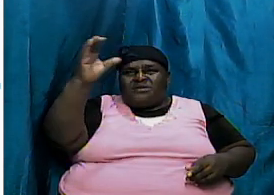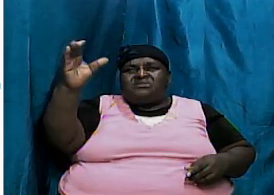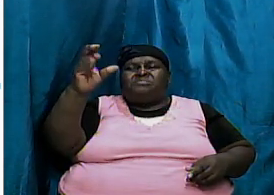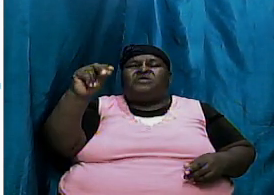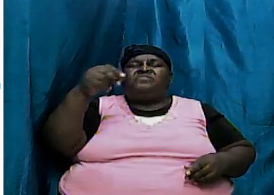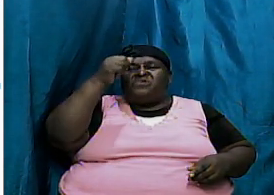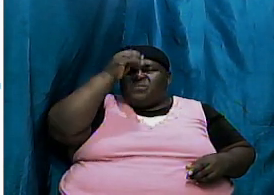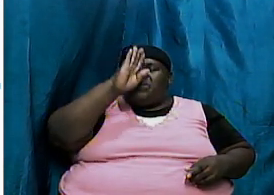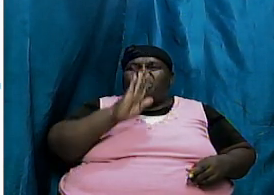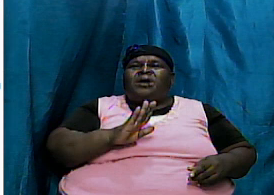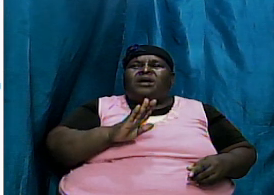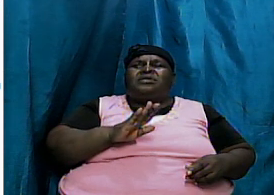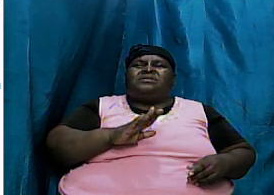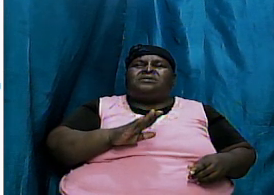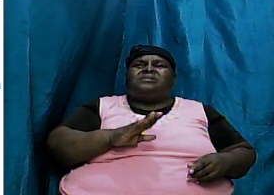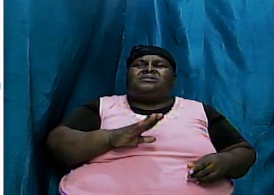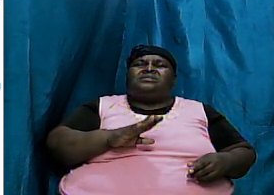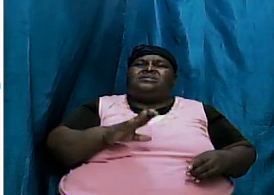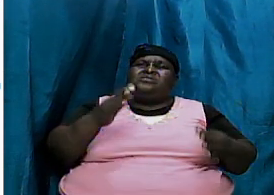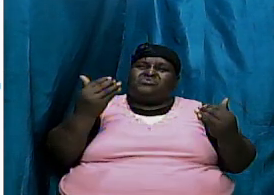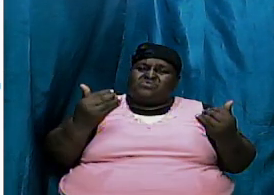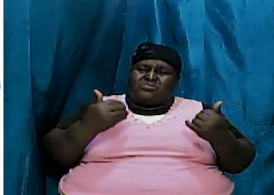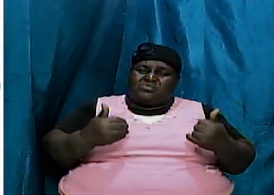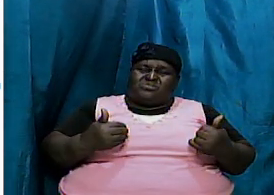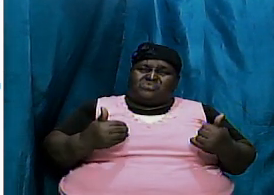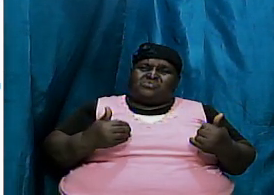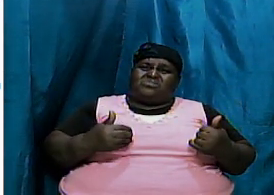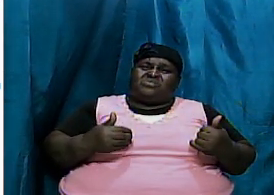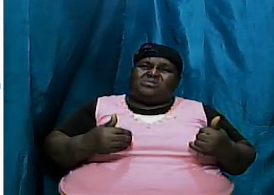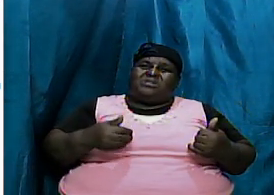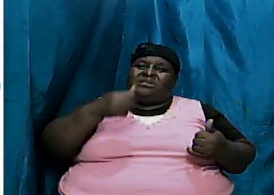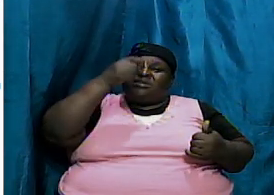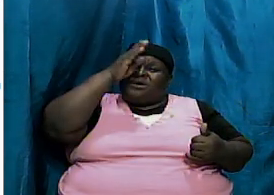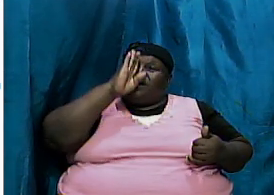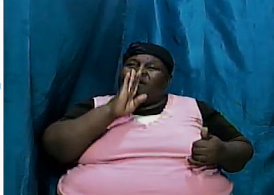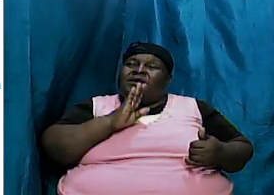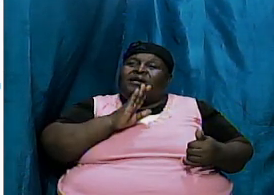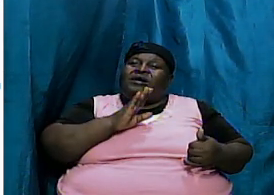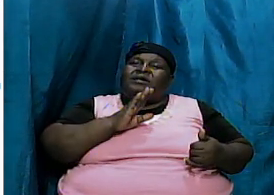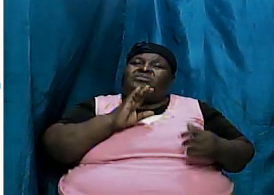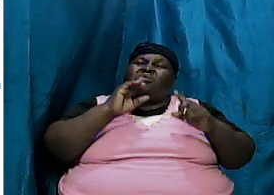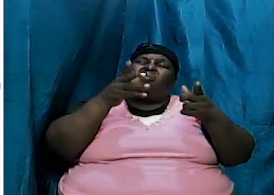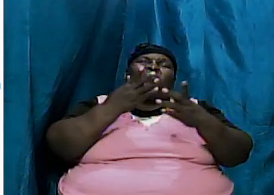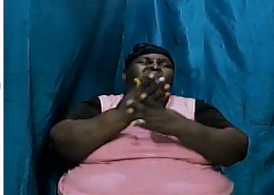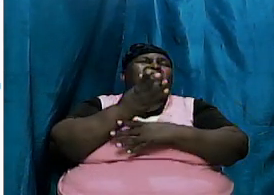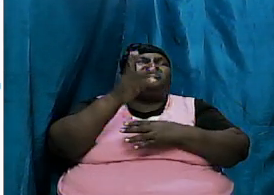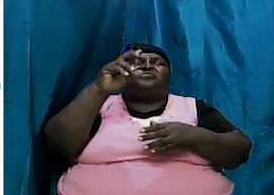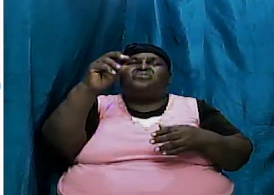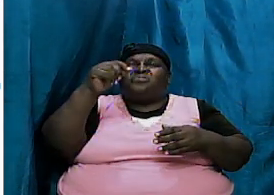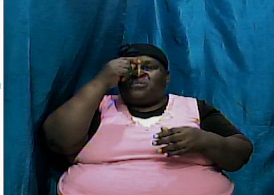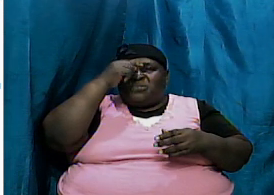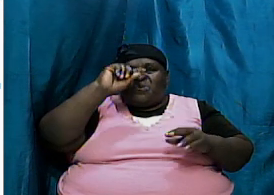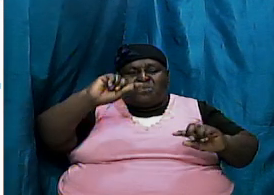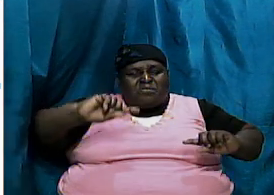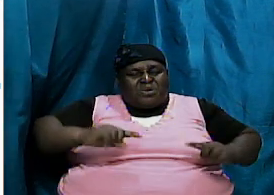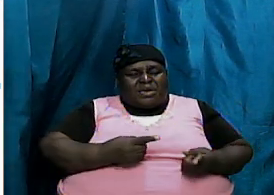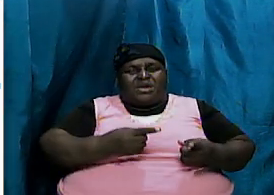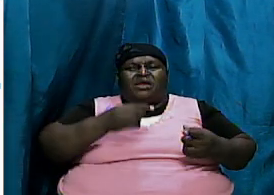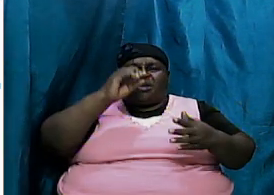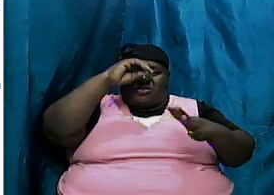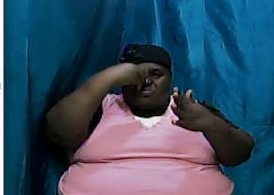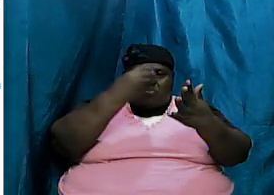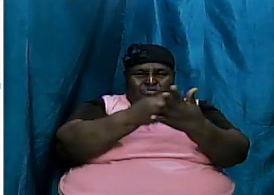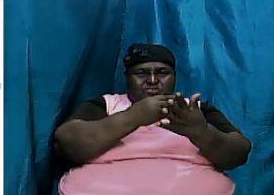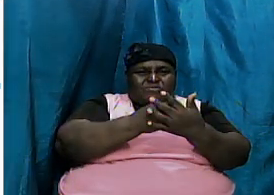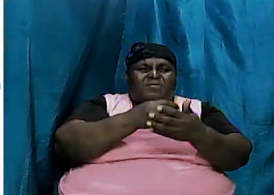and I want us to understand that and so God went through no pains to prove and